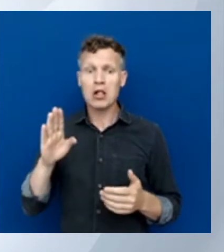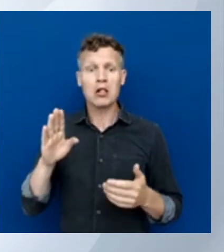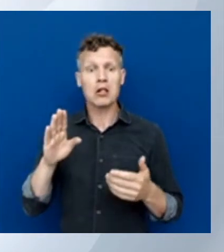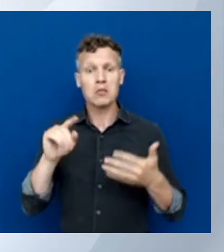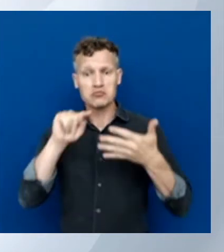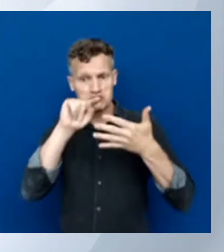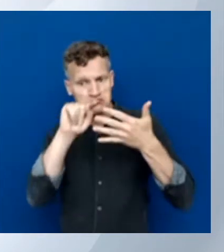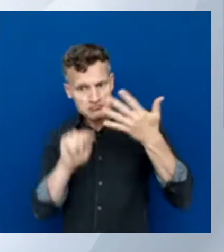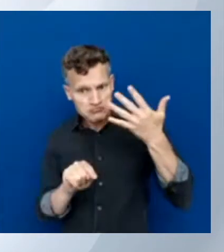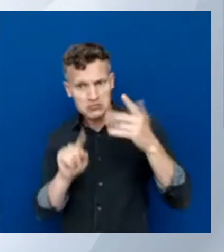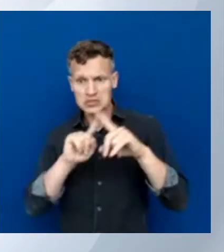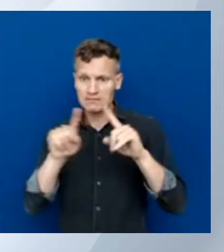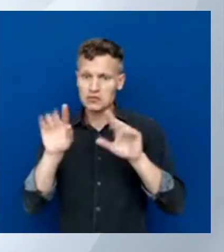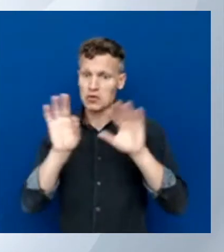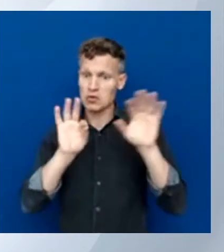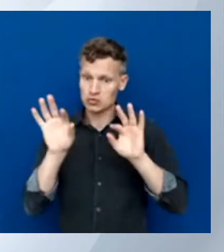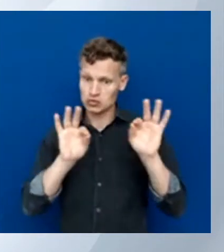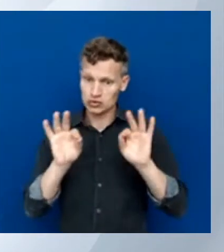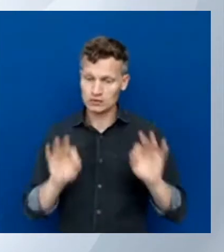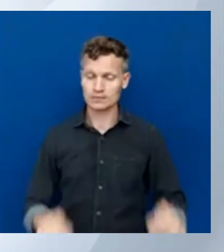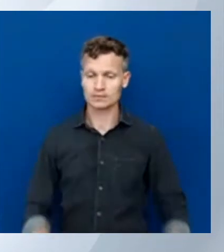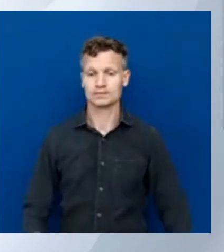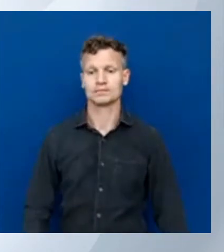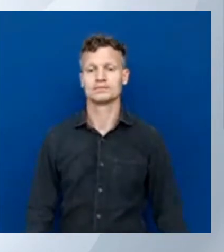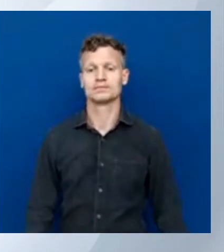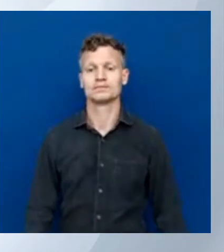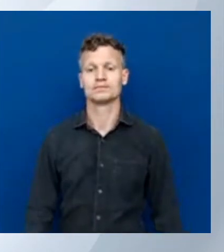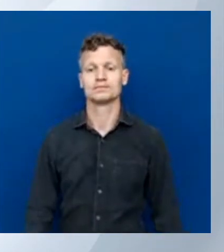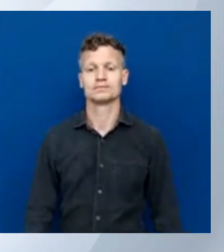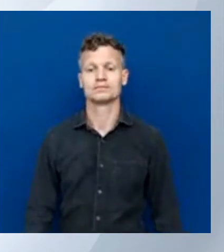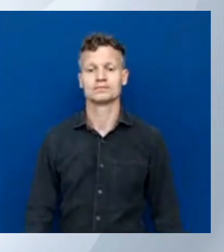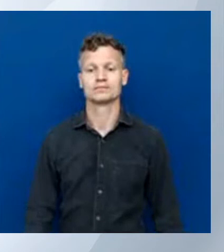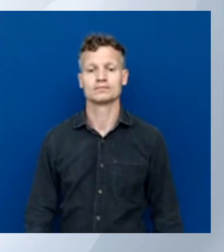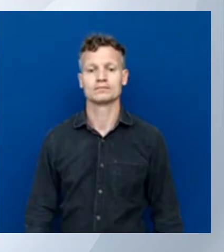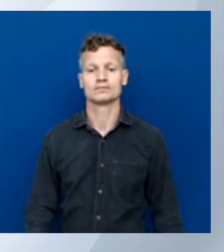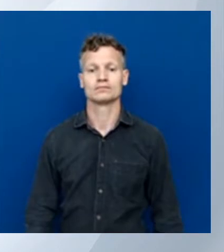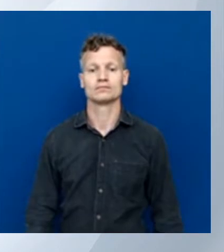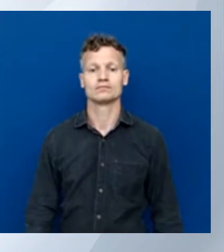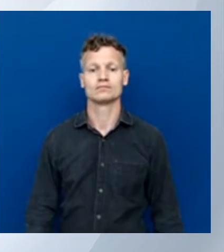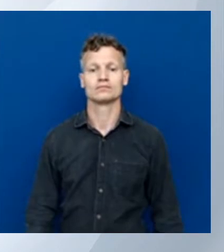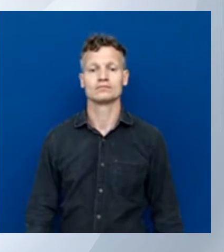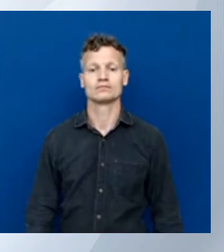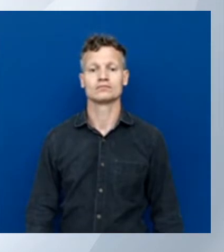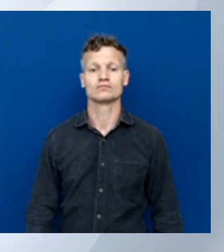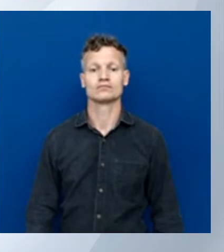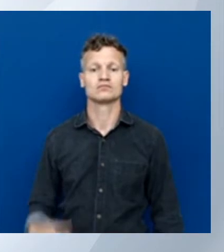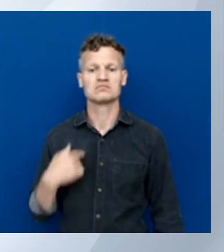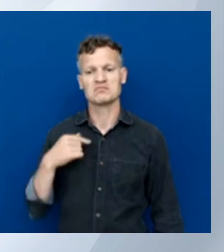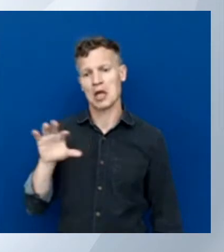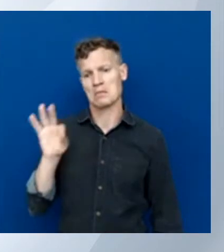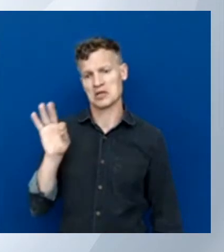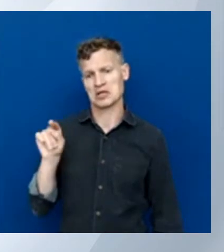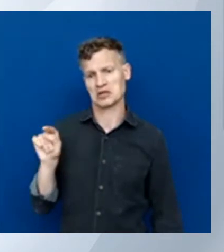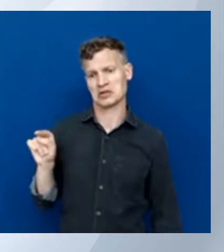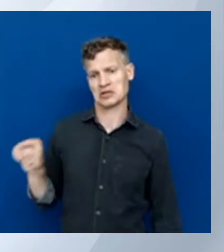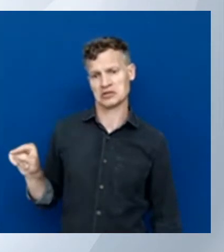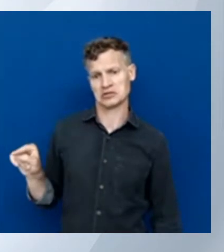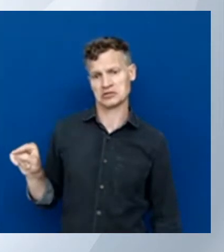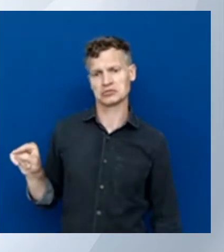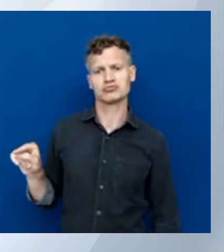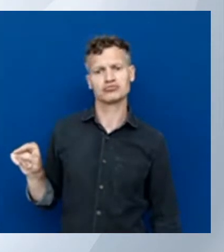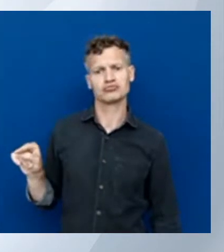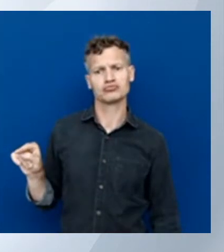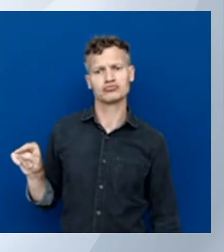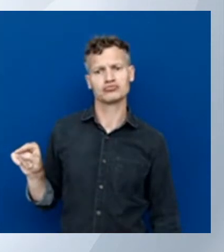Oh, I can go through all the options that it will accept, which is pretty nice. I'm going to take this one because it's the cheapest. And dash